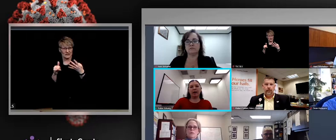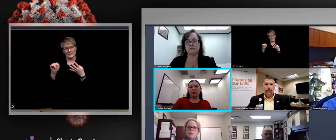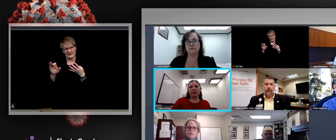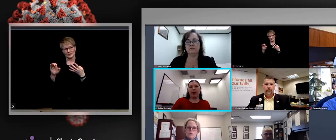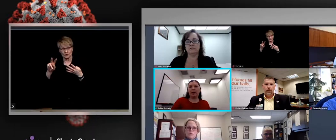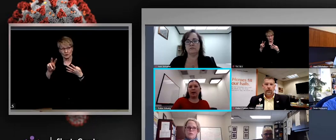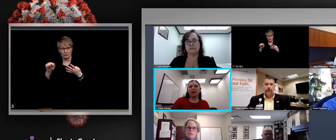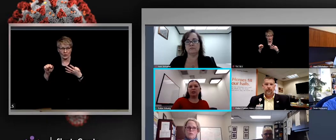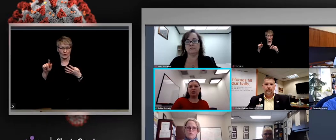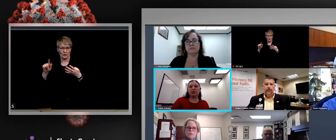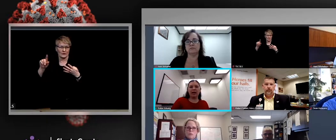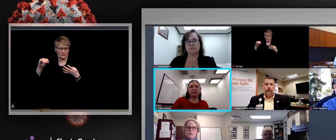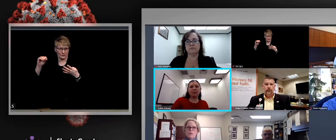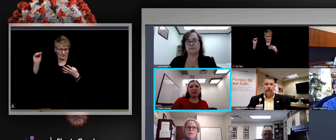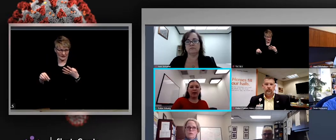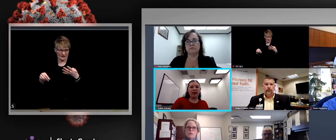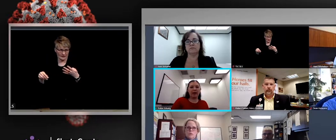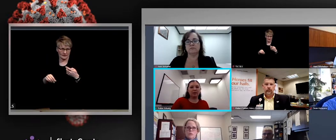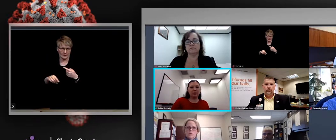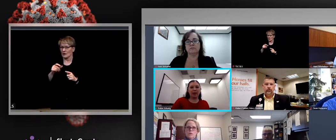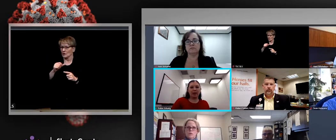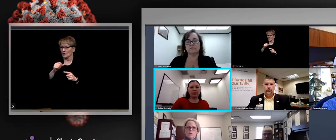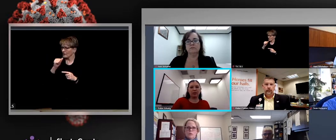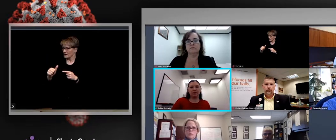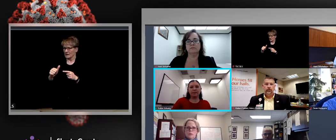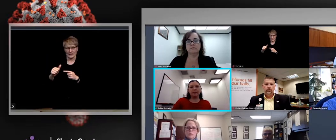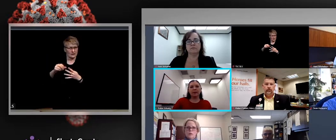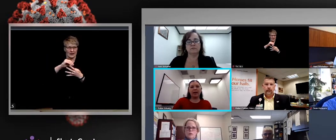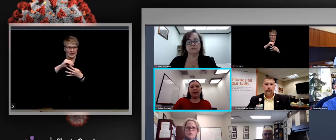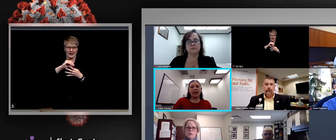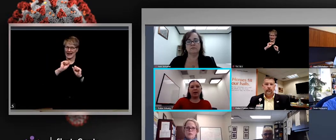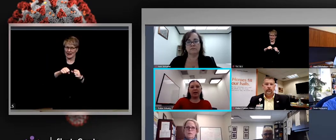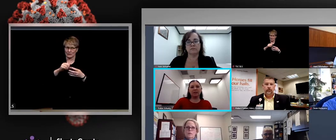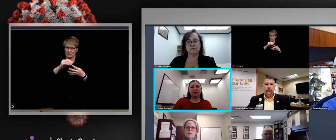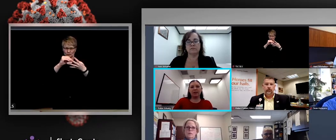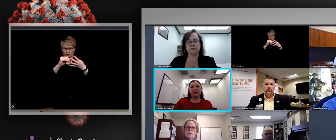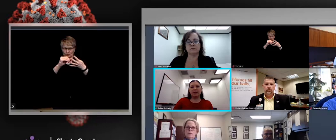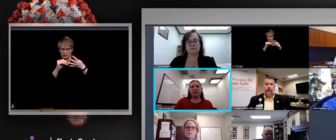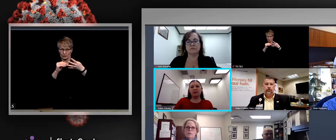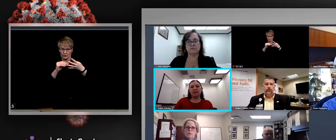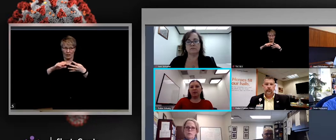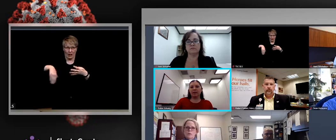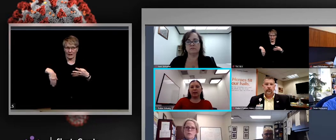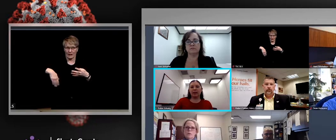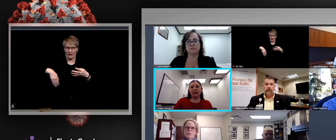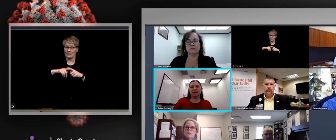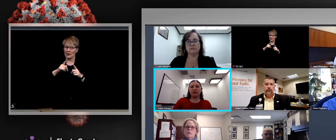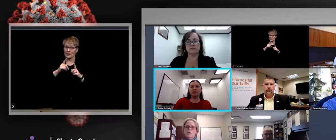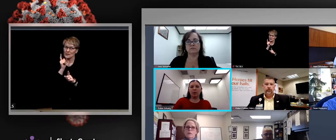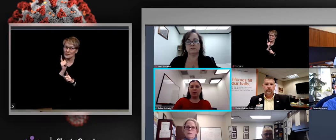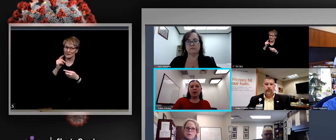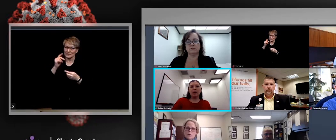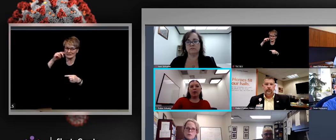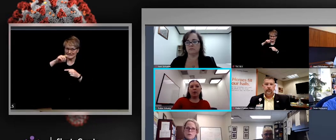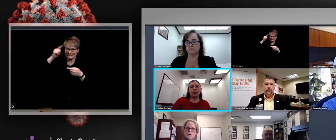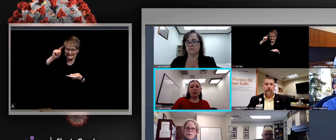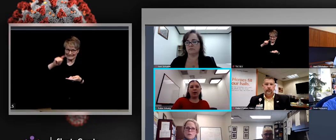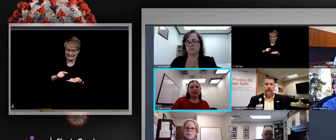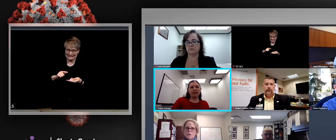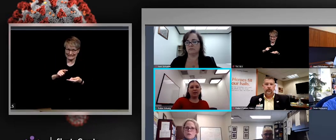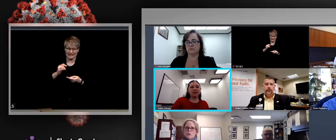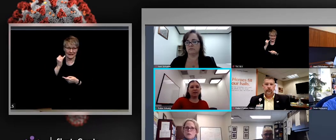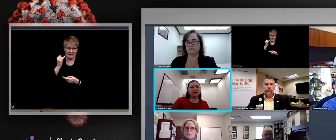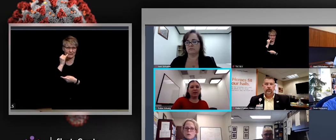not eligible for a move out of the red just yet, but we are headed in the right direction. Again, our case rate would need to decrease to less than 4